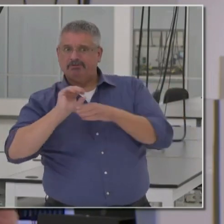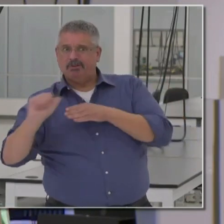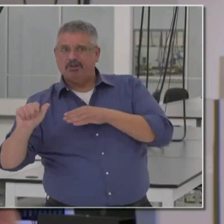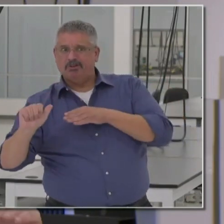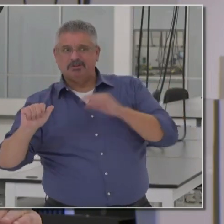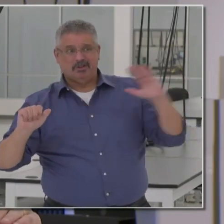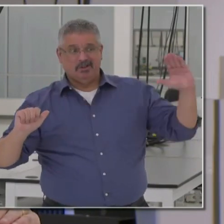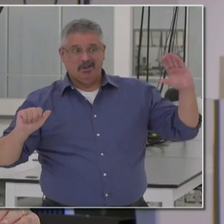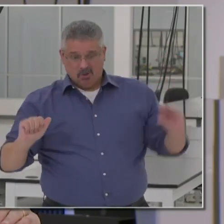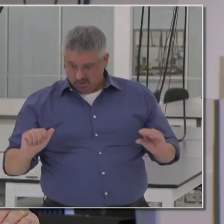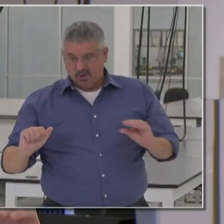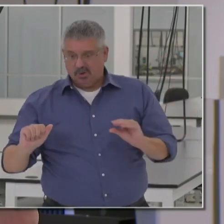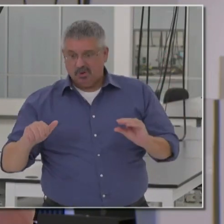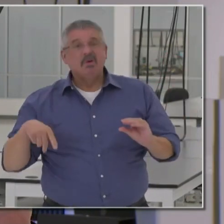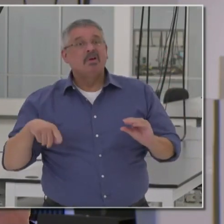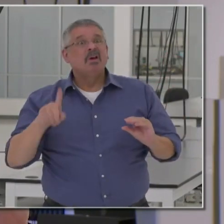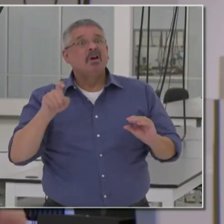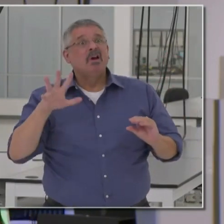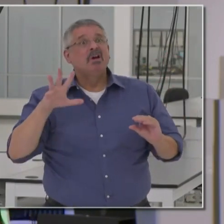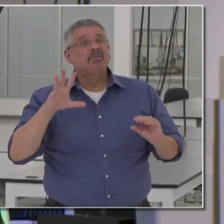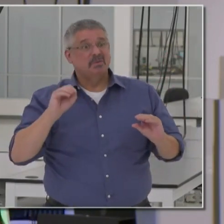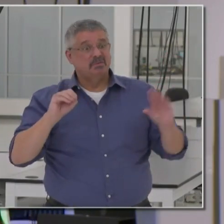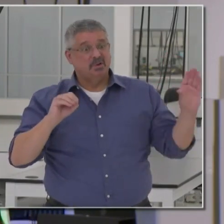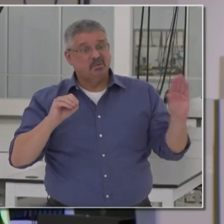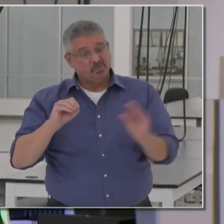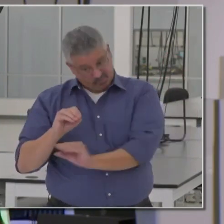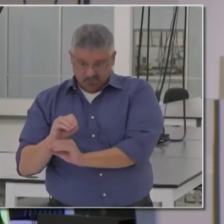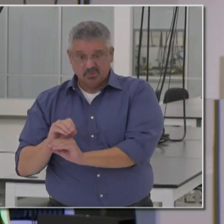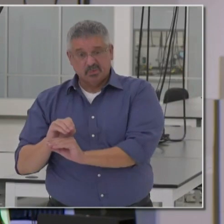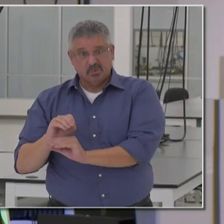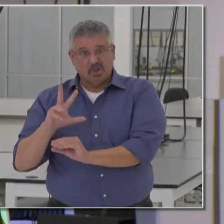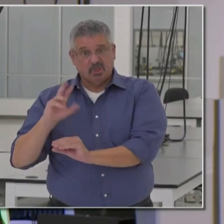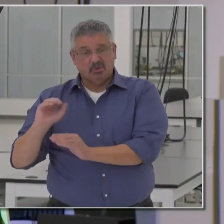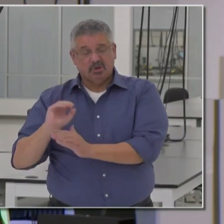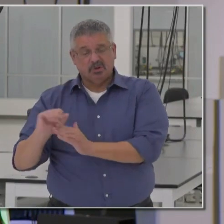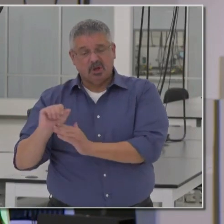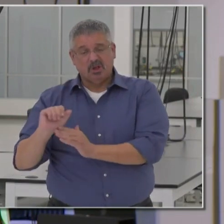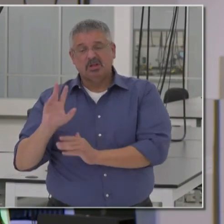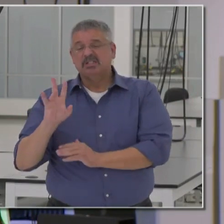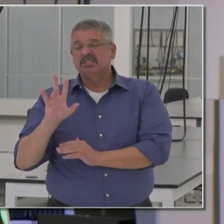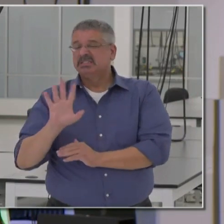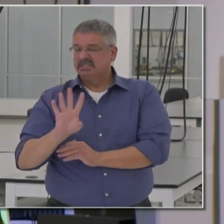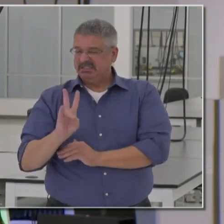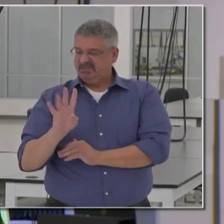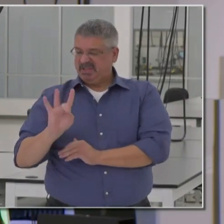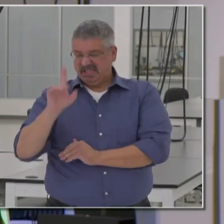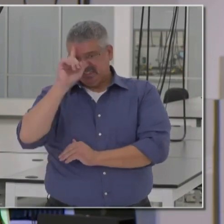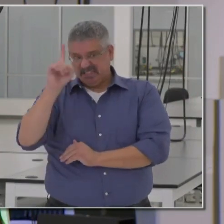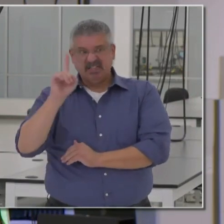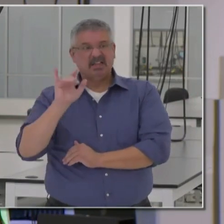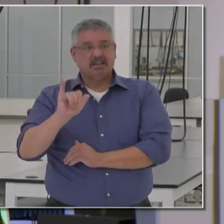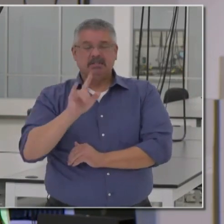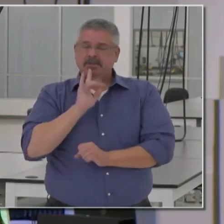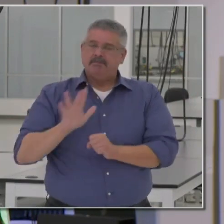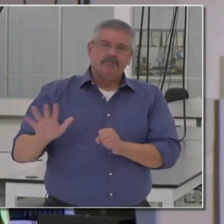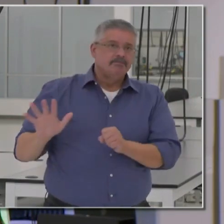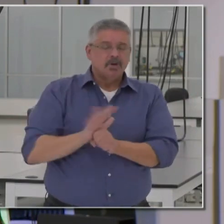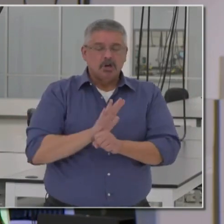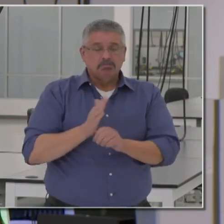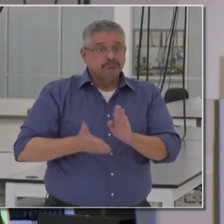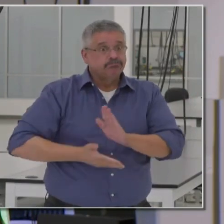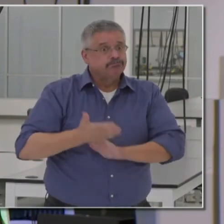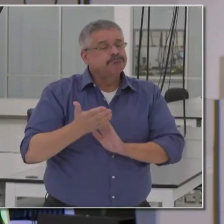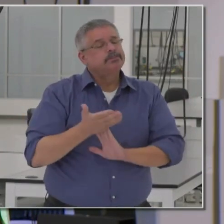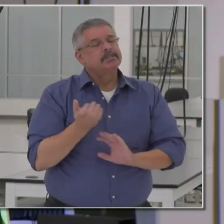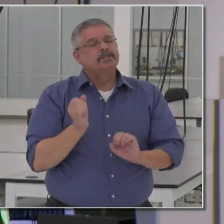$150, getting the cost down to $30.78. That's when we're fully operational